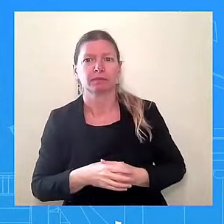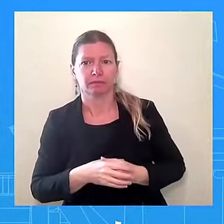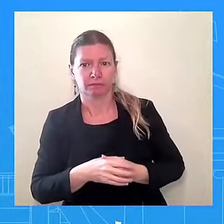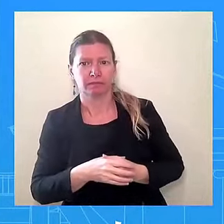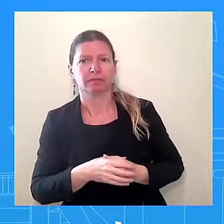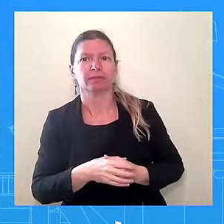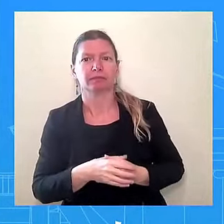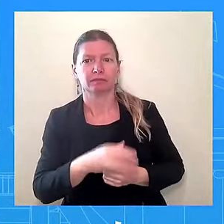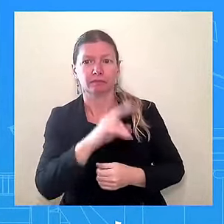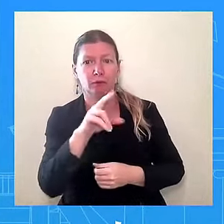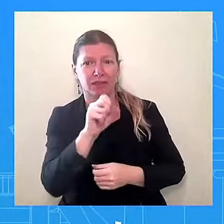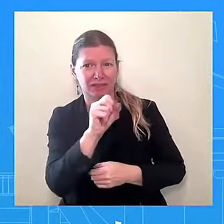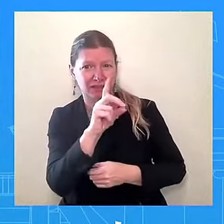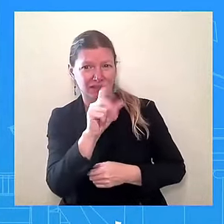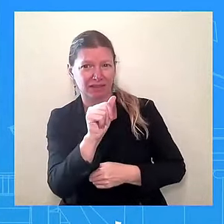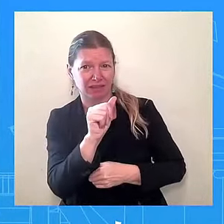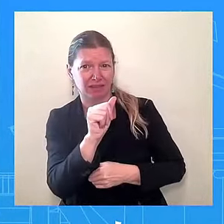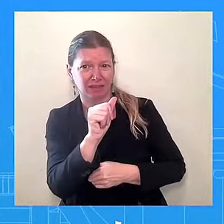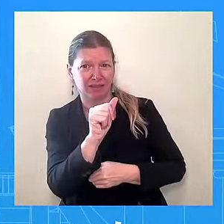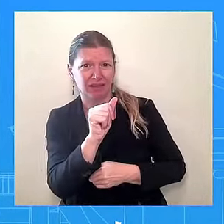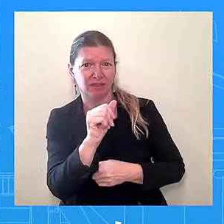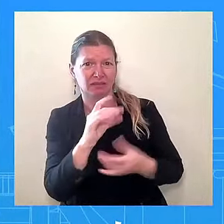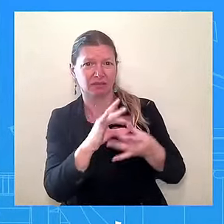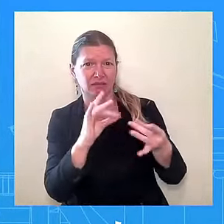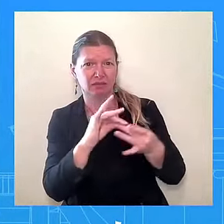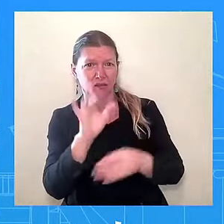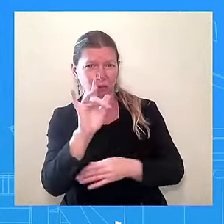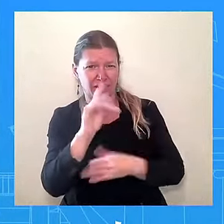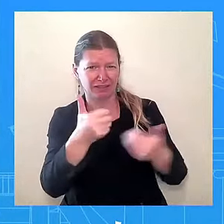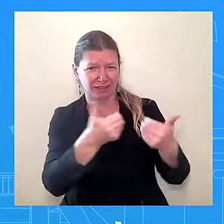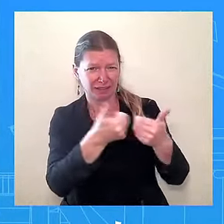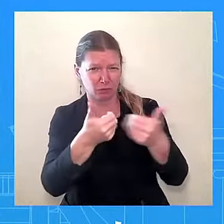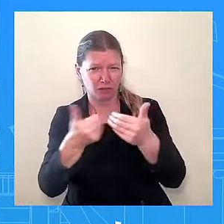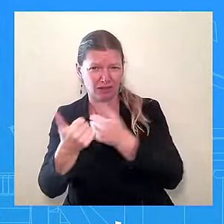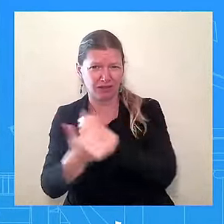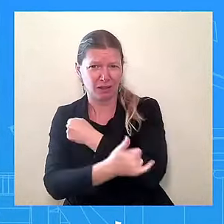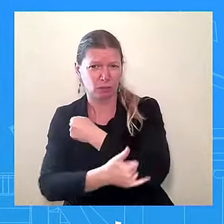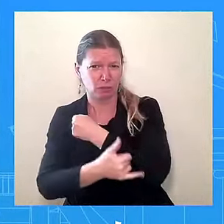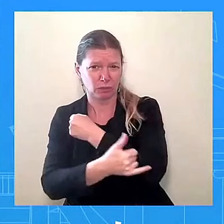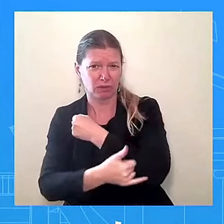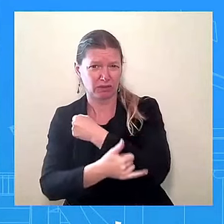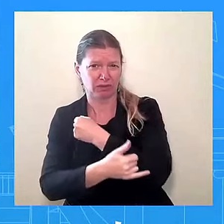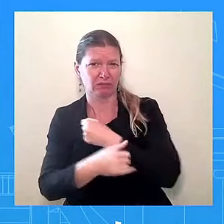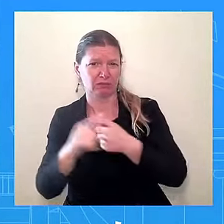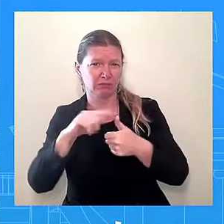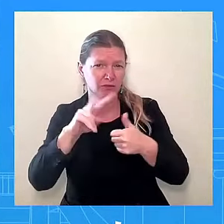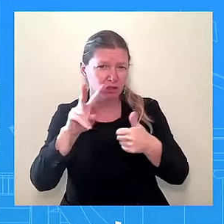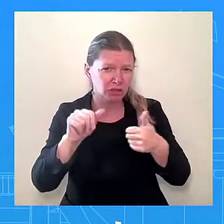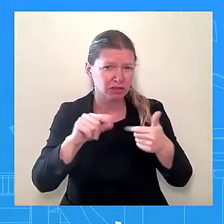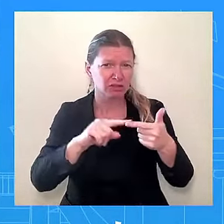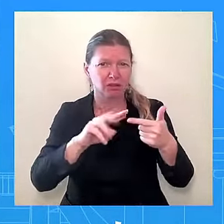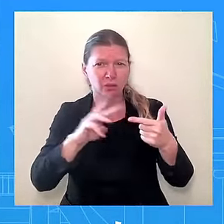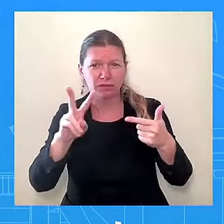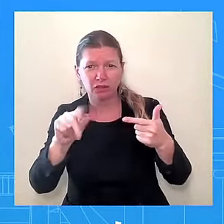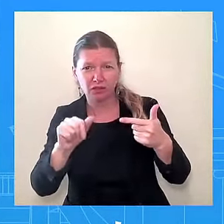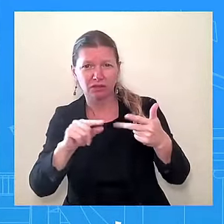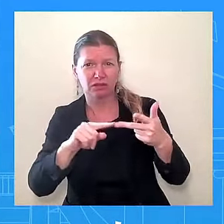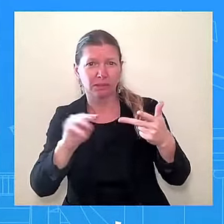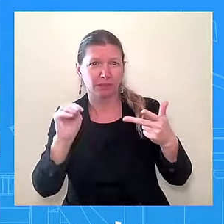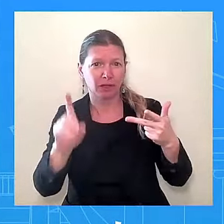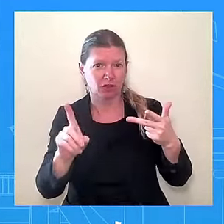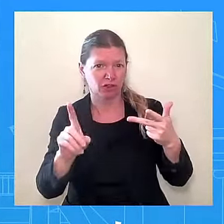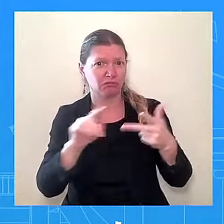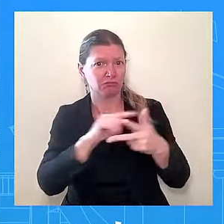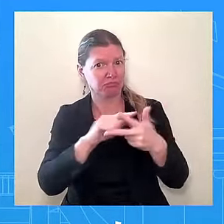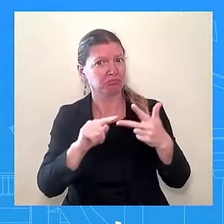ones in our area, Virginia, West Virginia, Maryland, that qualified as primary natural disaster areas due to